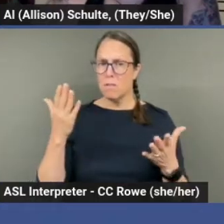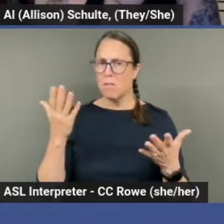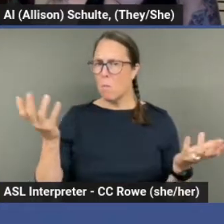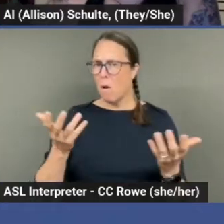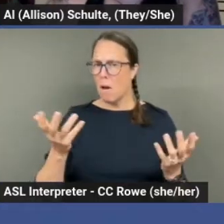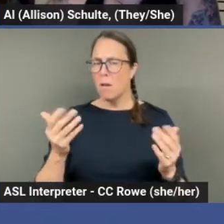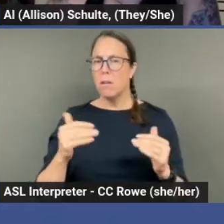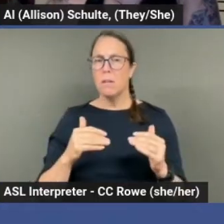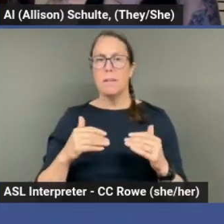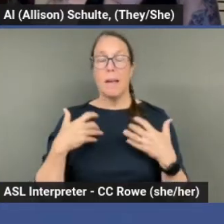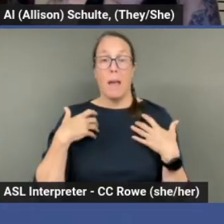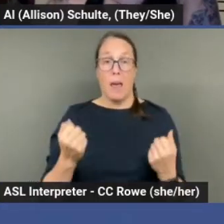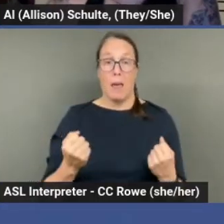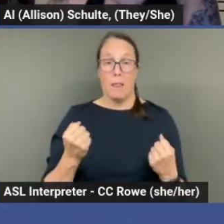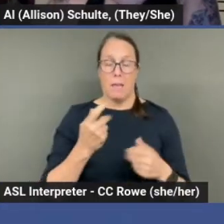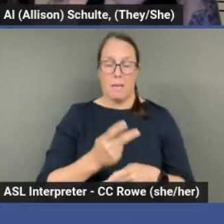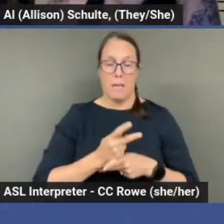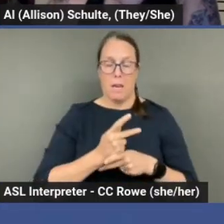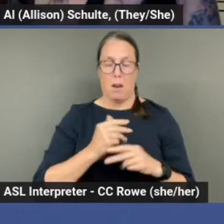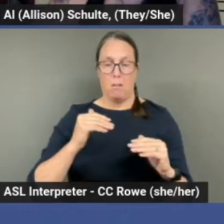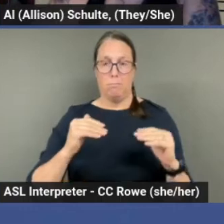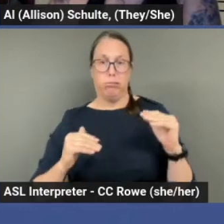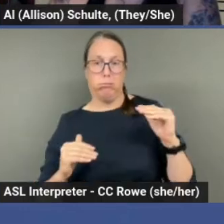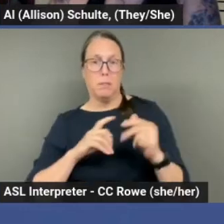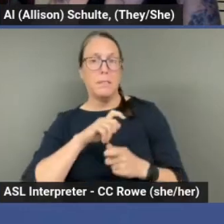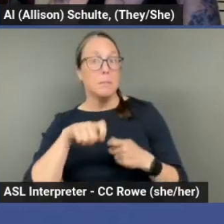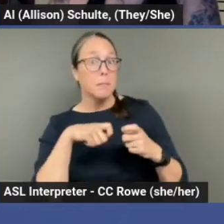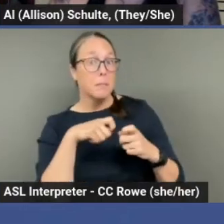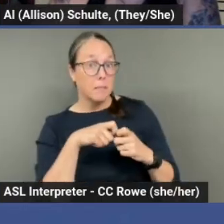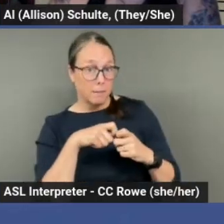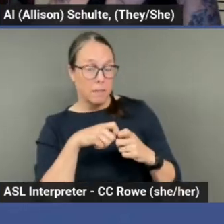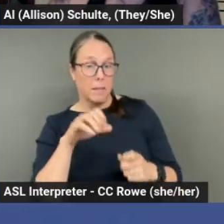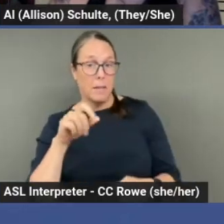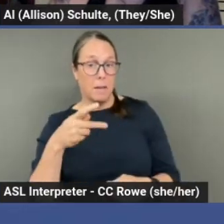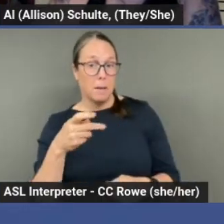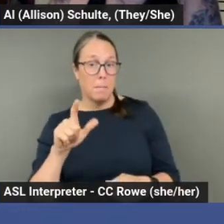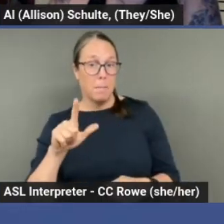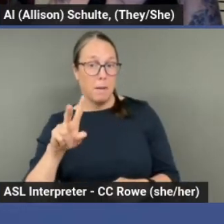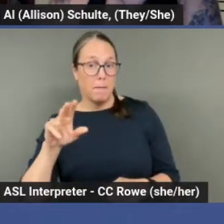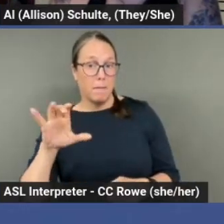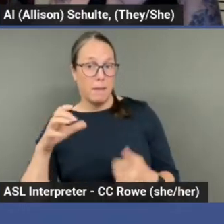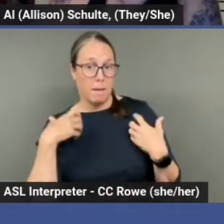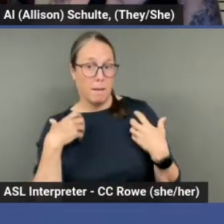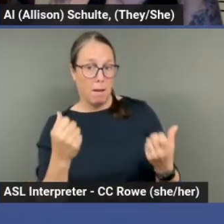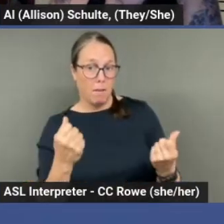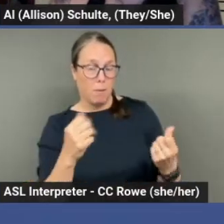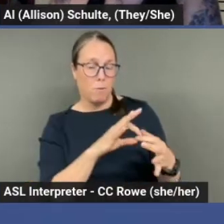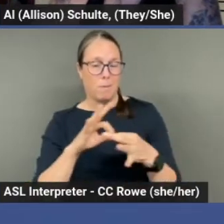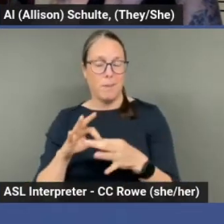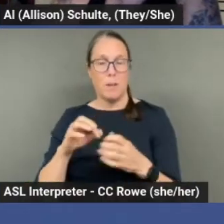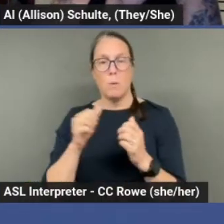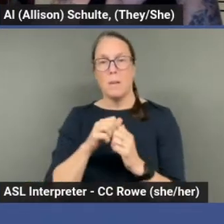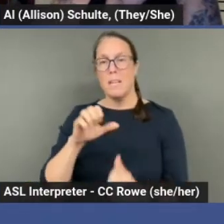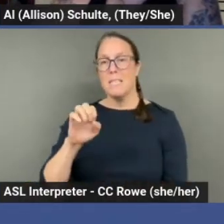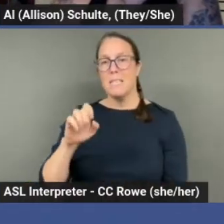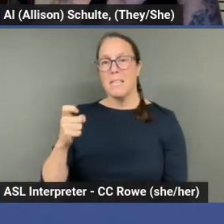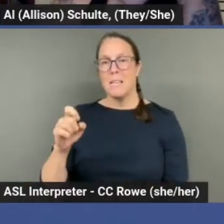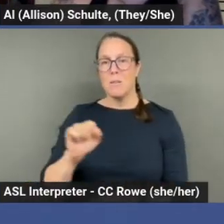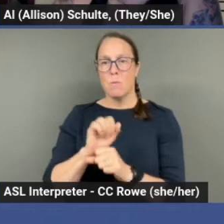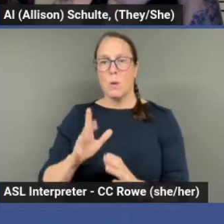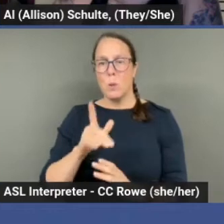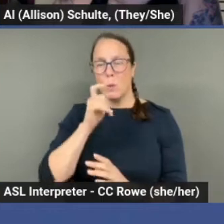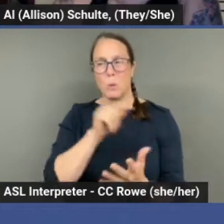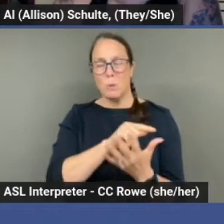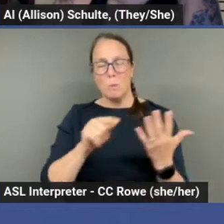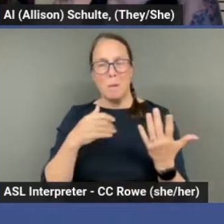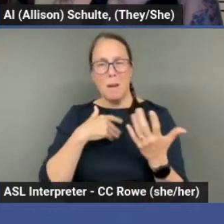healthcare, specifically pelvic health in relation to sex workers who frequently encounter stigma and judgment